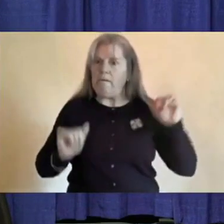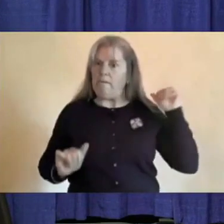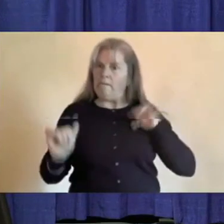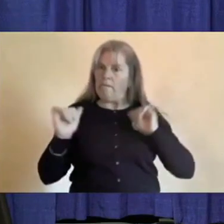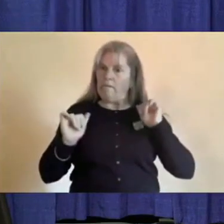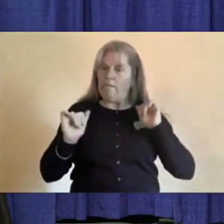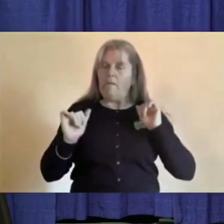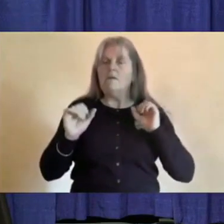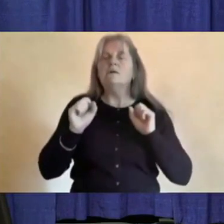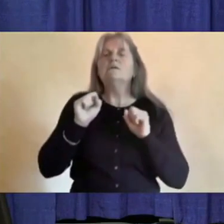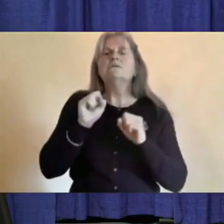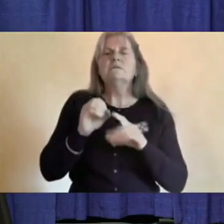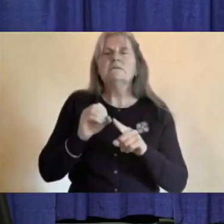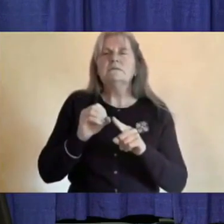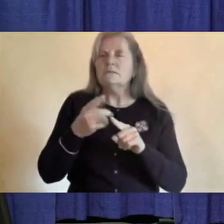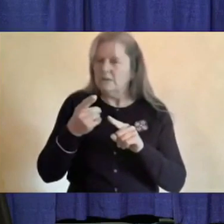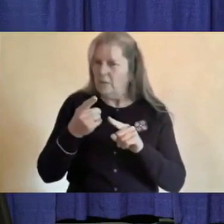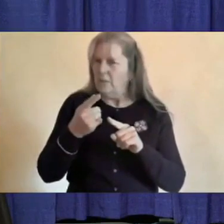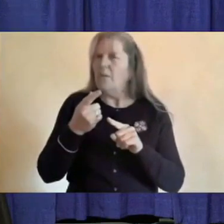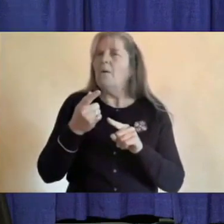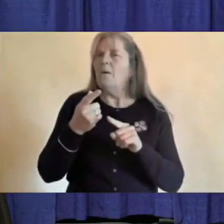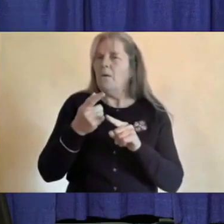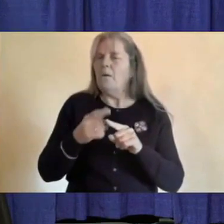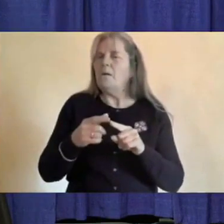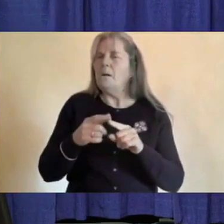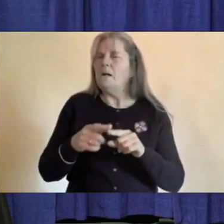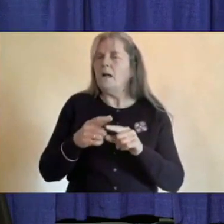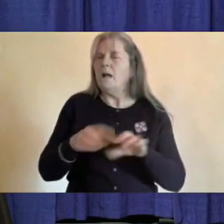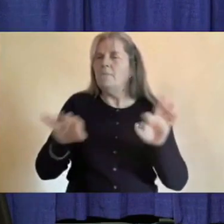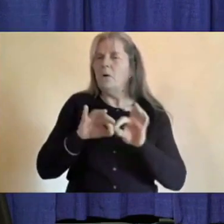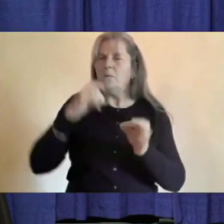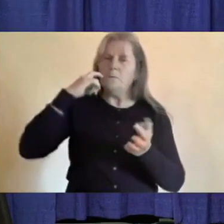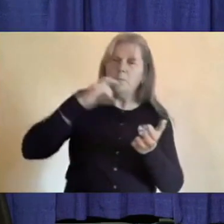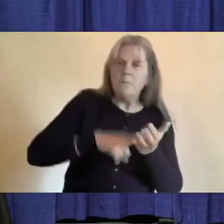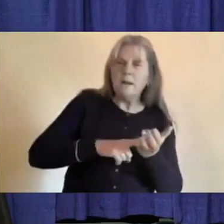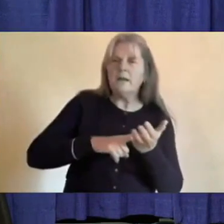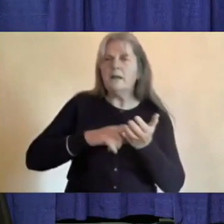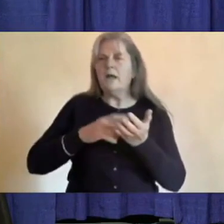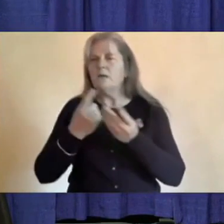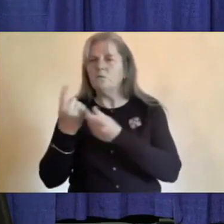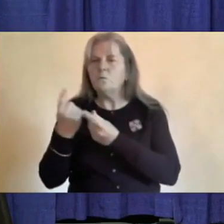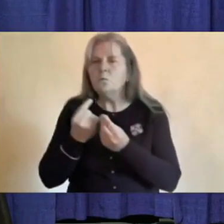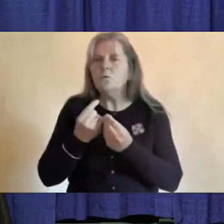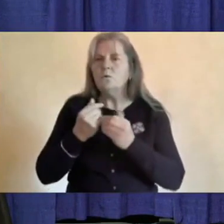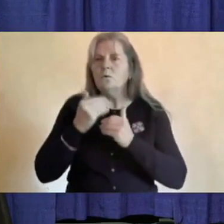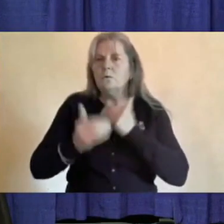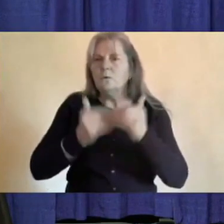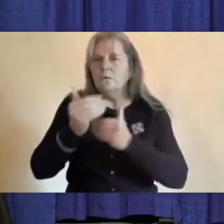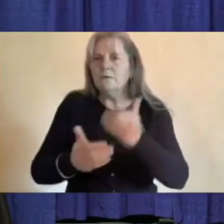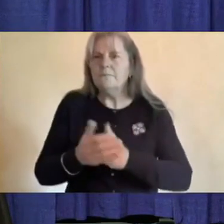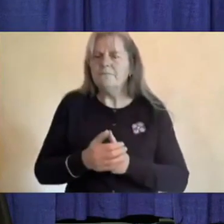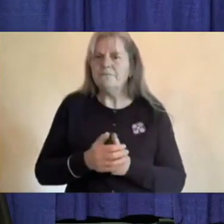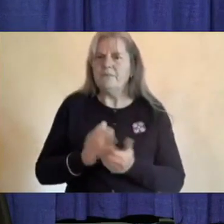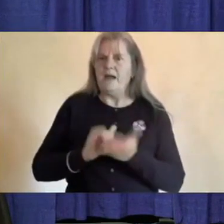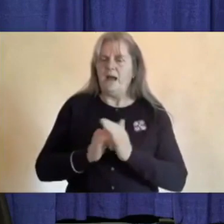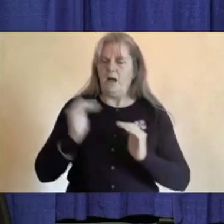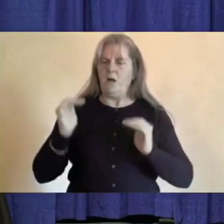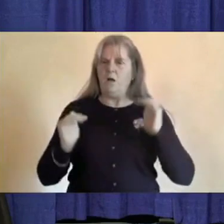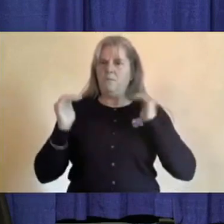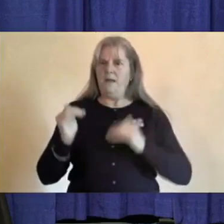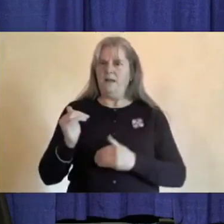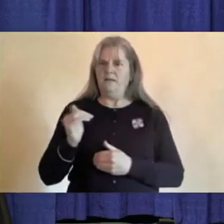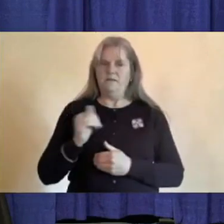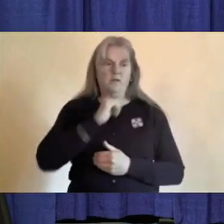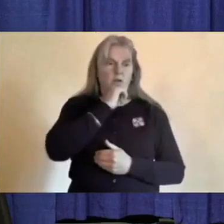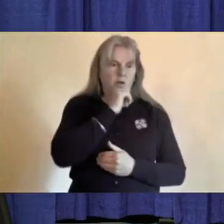otherwise unrecognized introduction of COVID into our territory. So how do we balance that radar searching